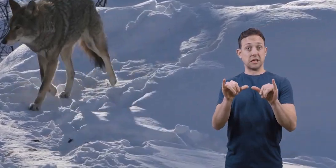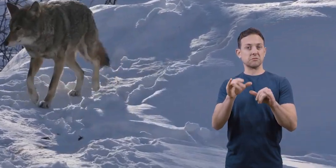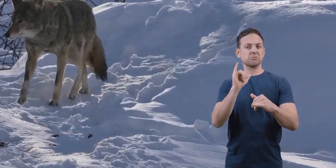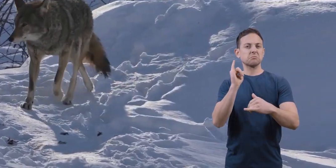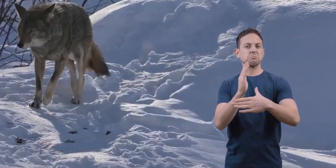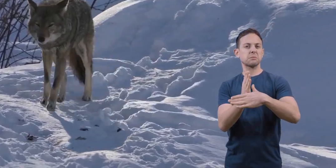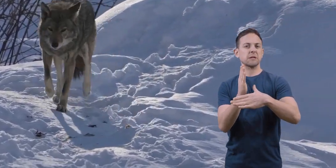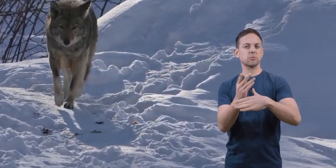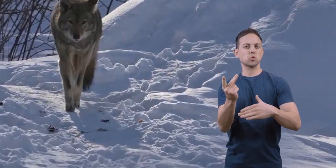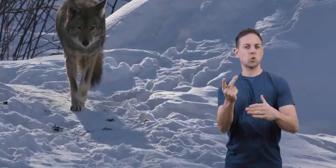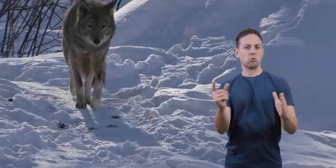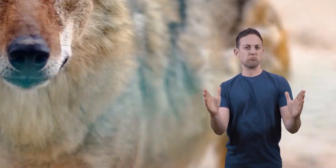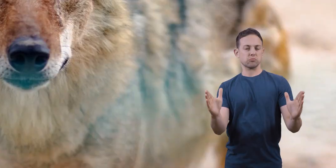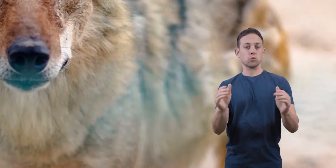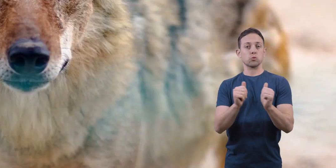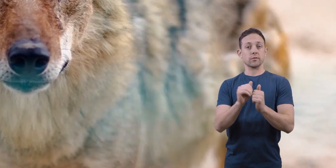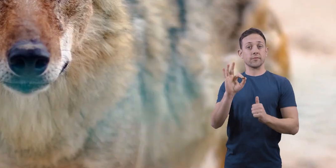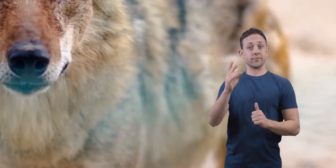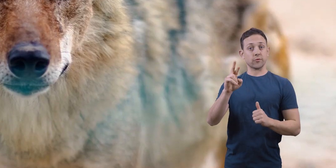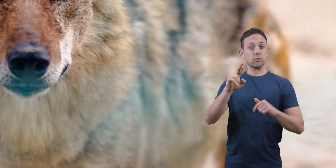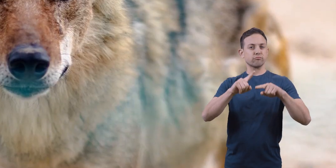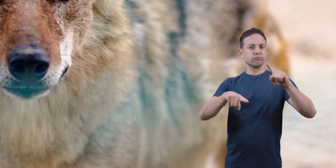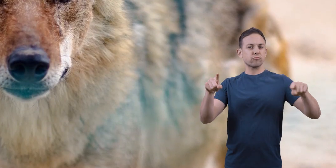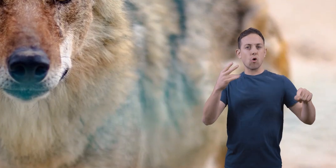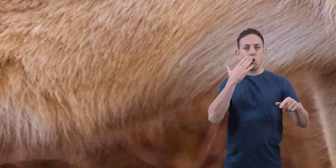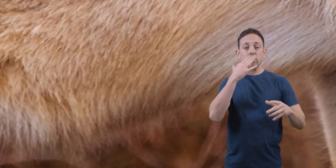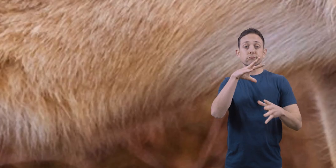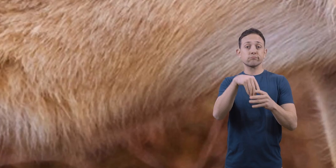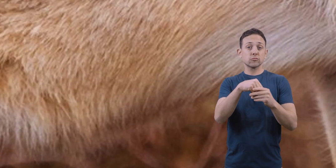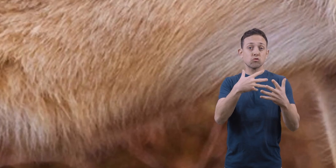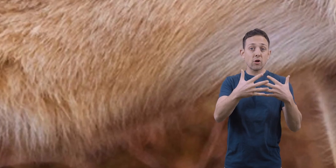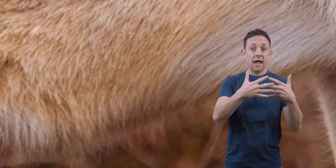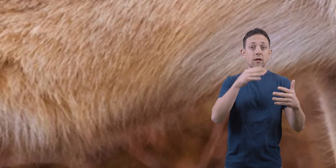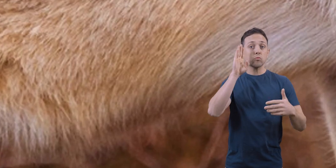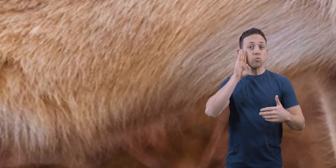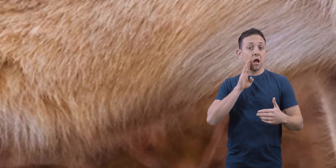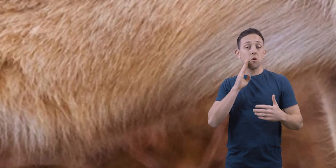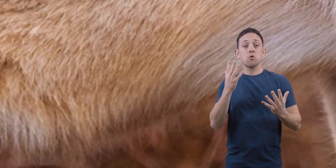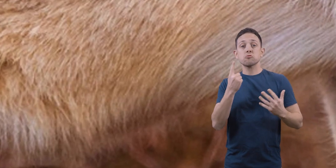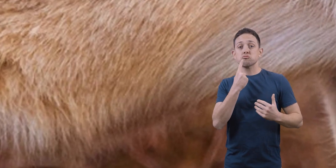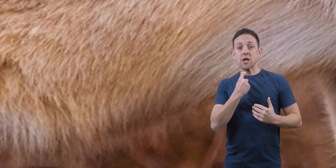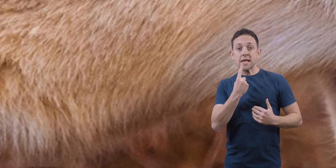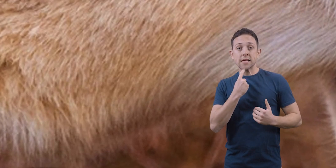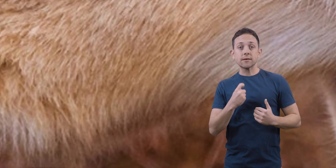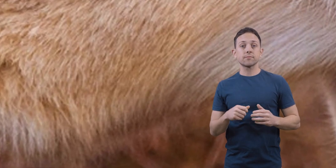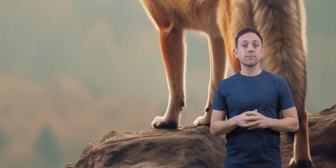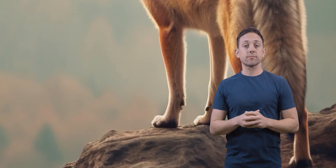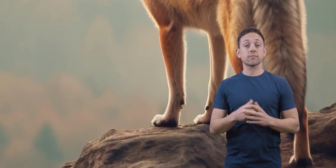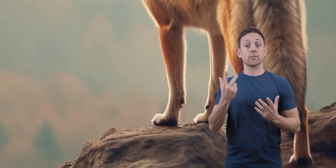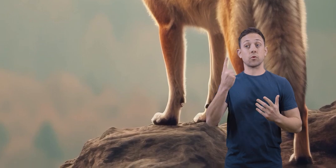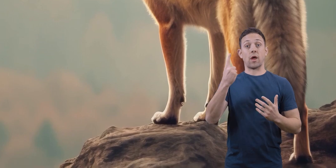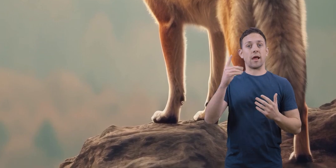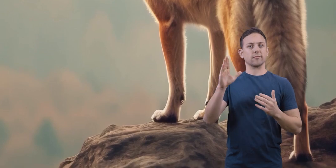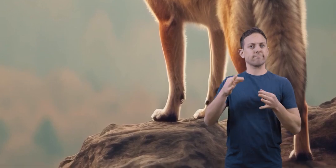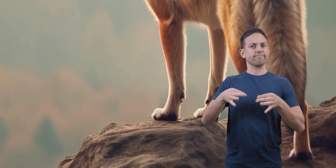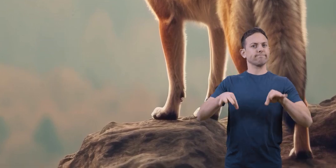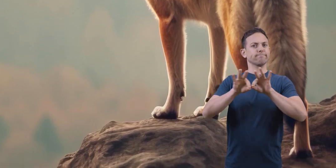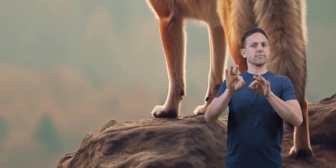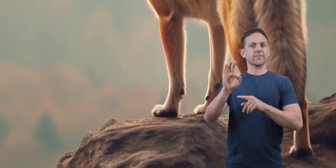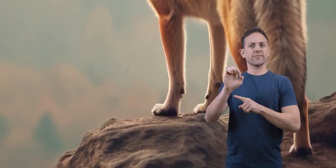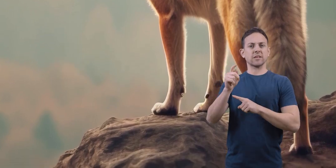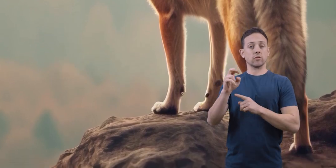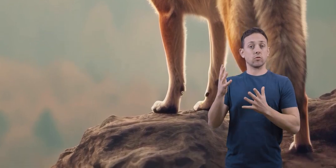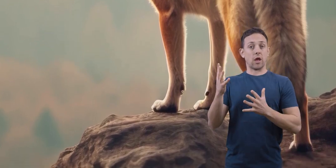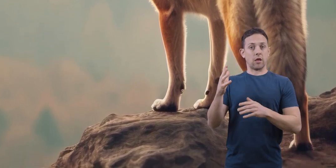size of a medium-sized dog with fur in various colors, including gray, brown, or red. One of their key features